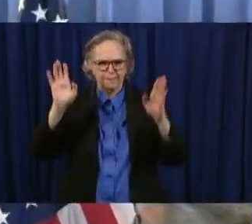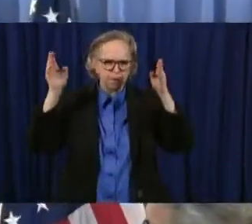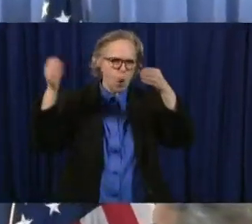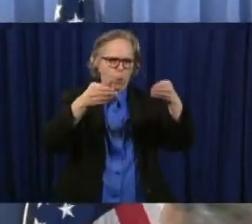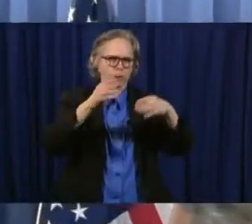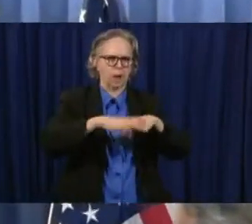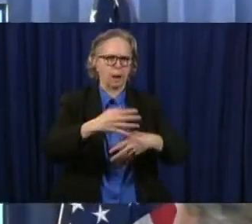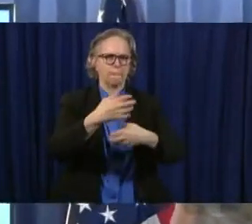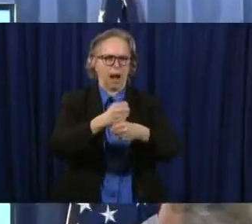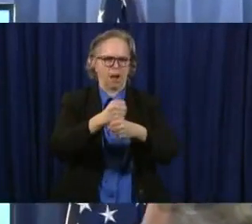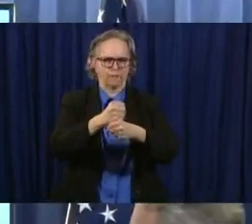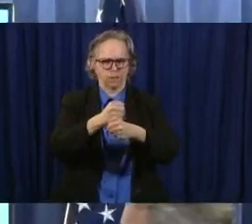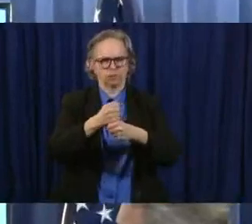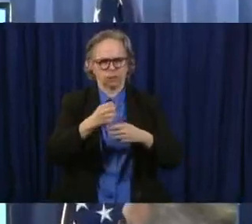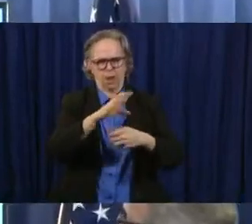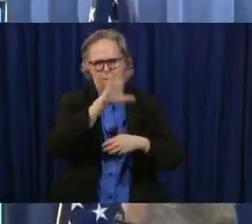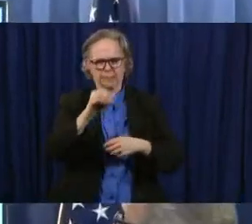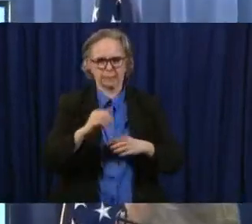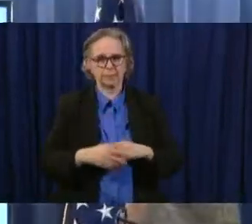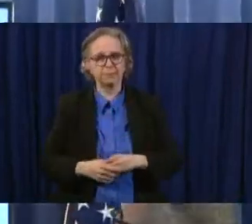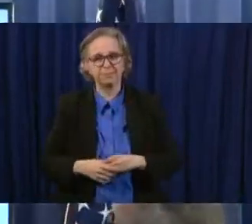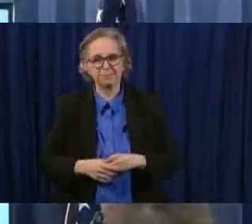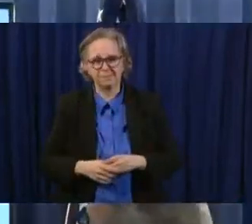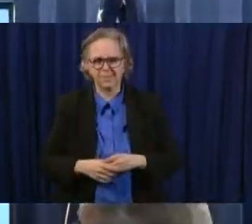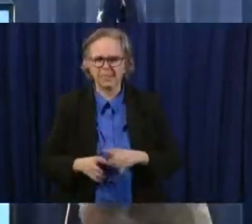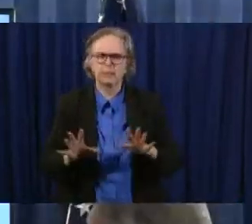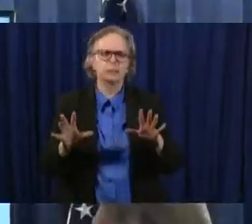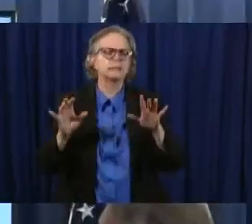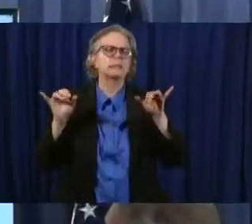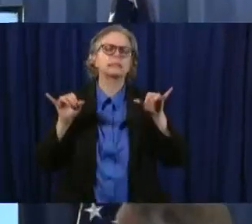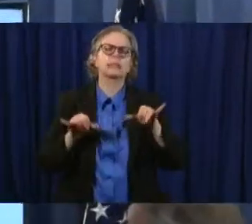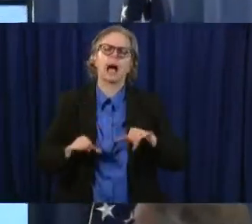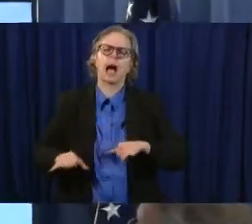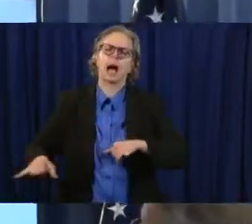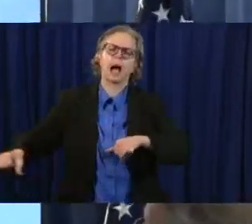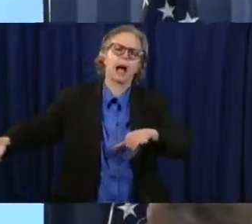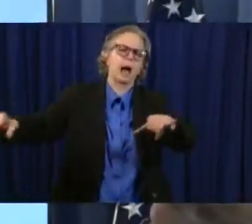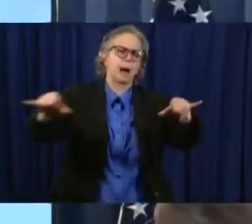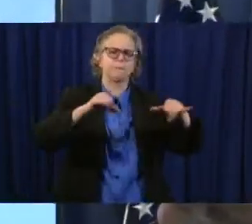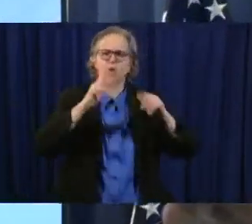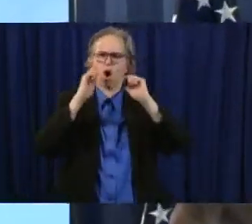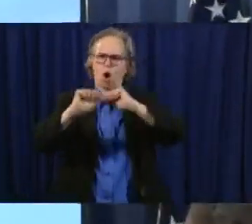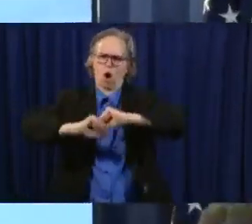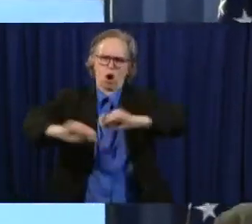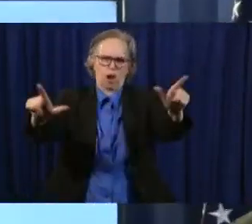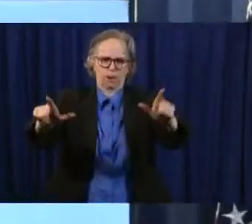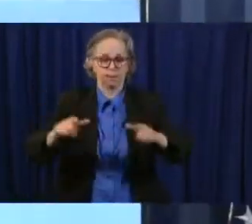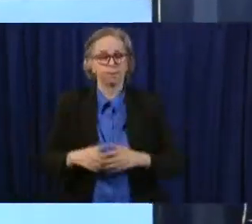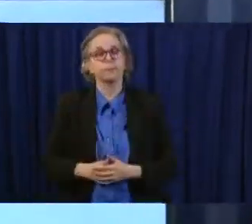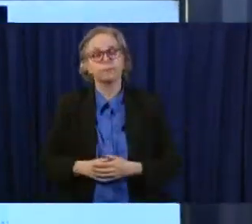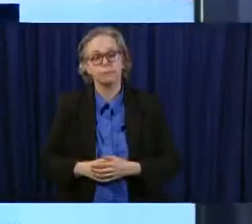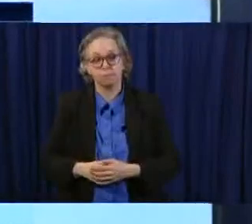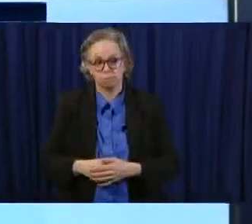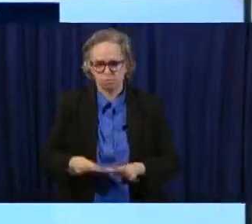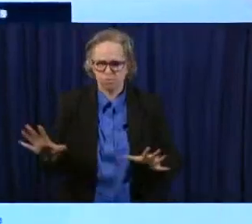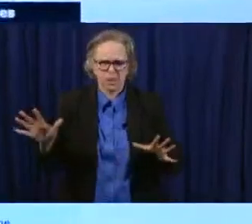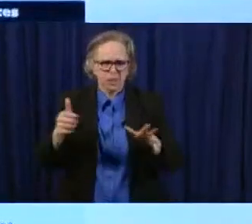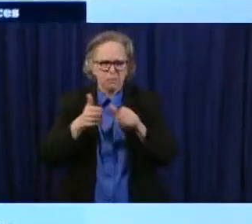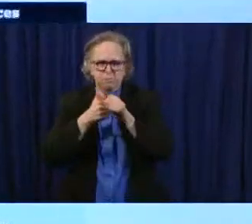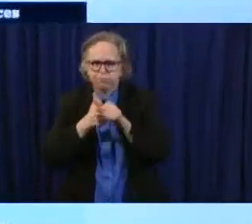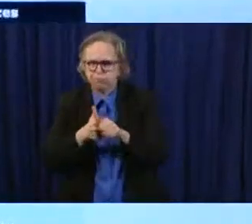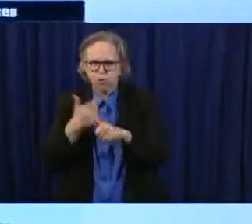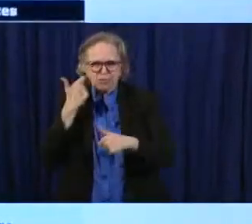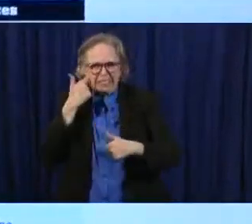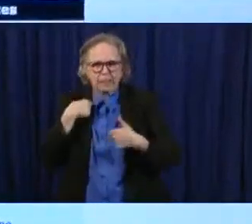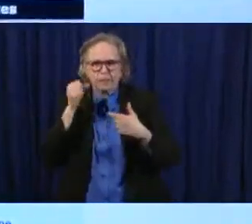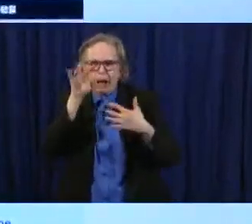And again, these are very, very consistent, um, with what was on the, the more general,